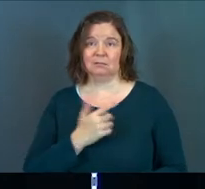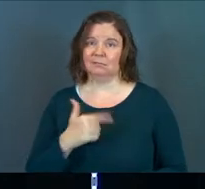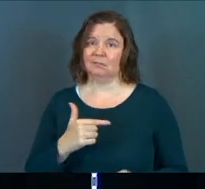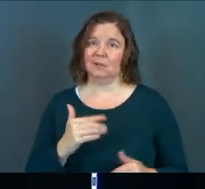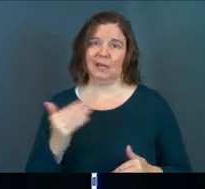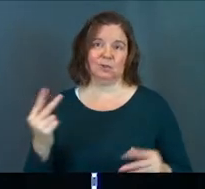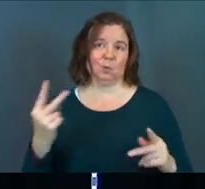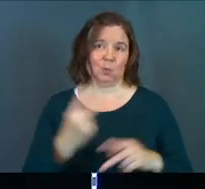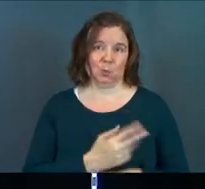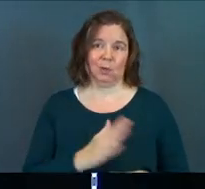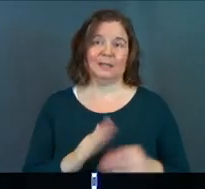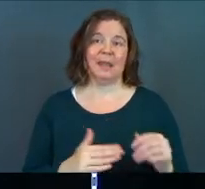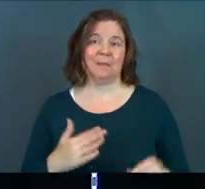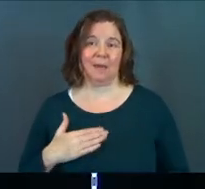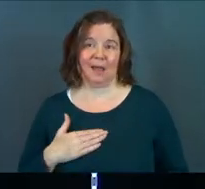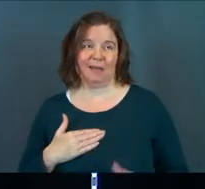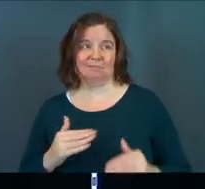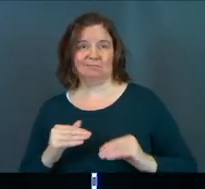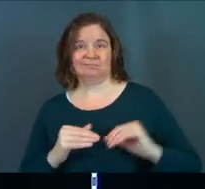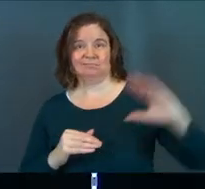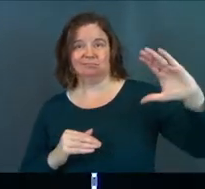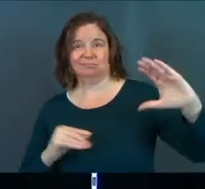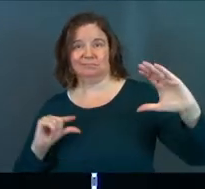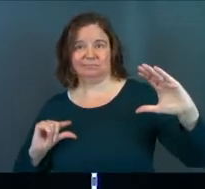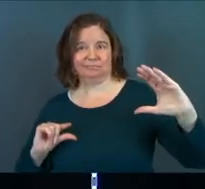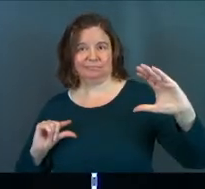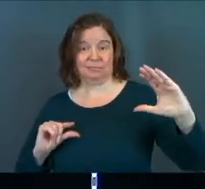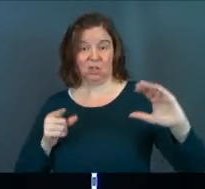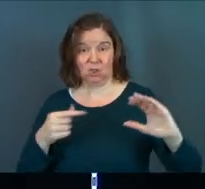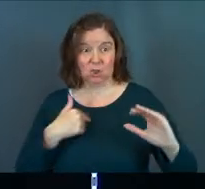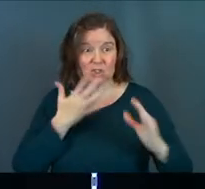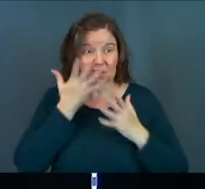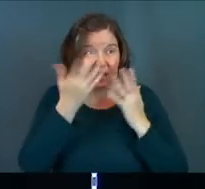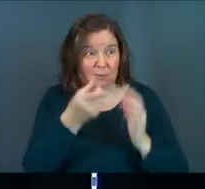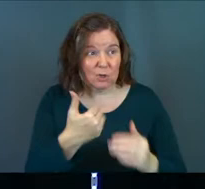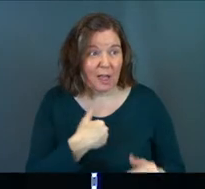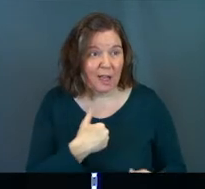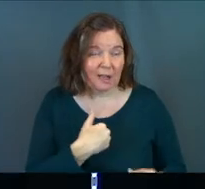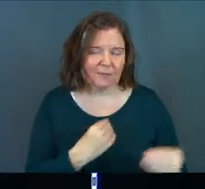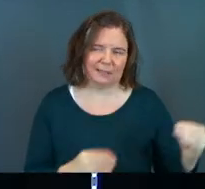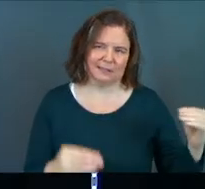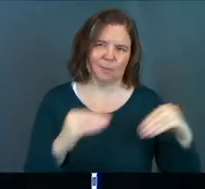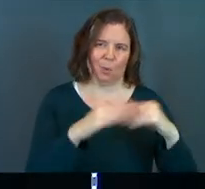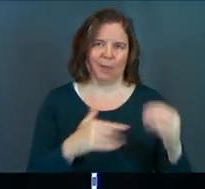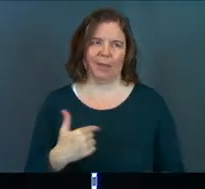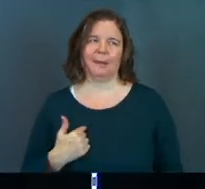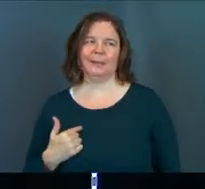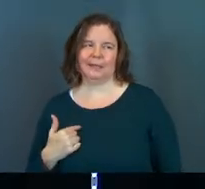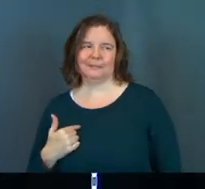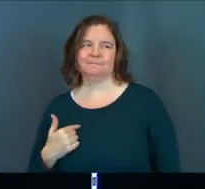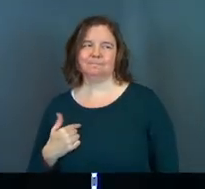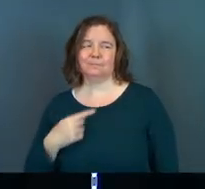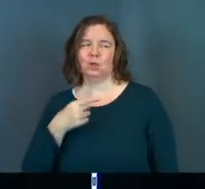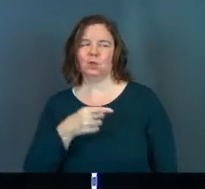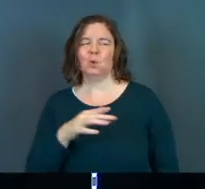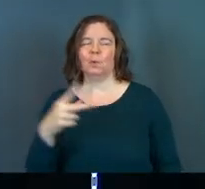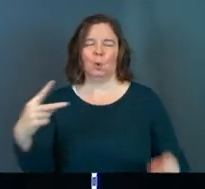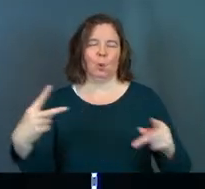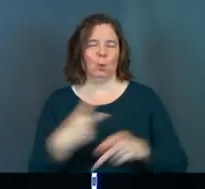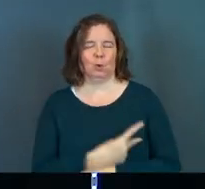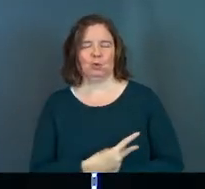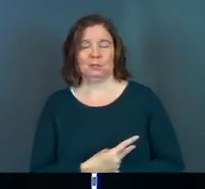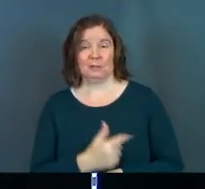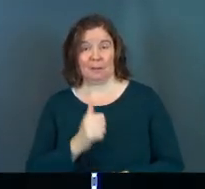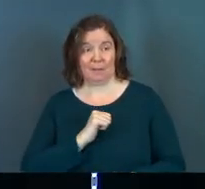way worse than mine. The amount of shame that you should have is way more than I should have. You've done way worse.